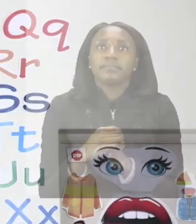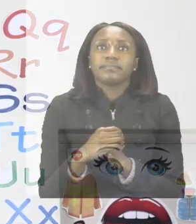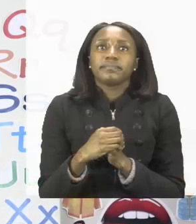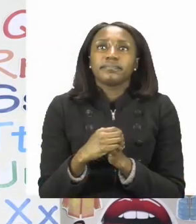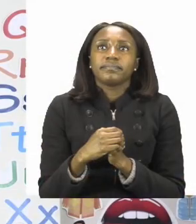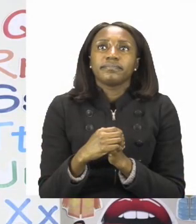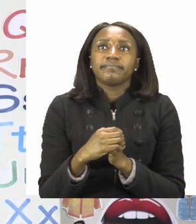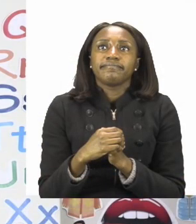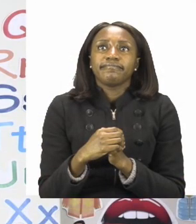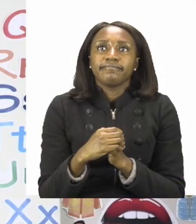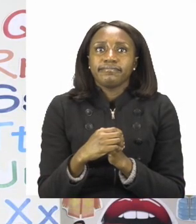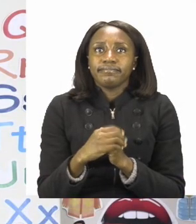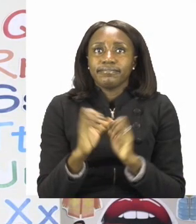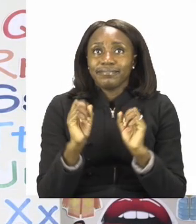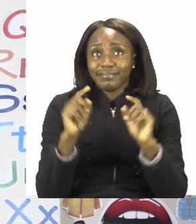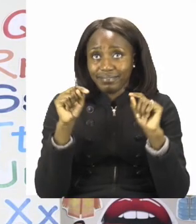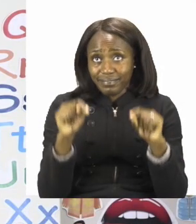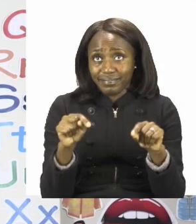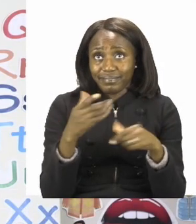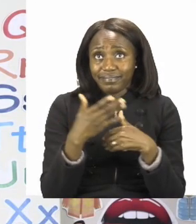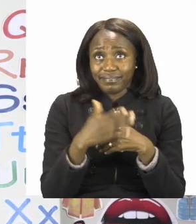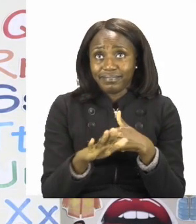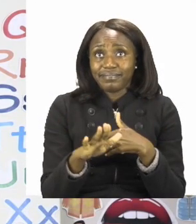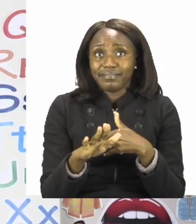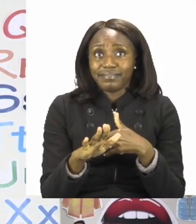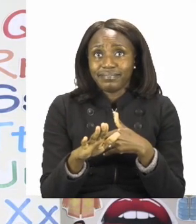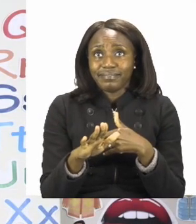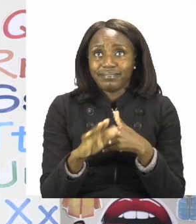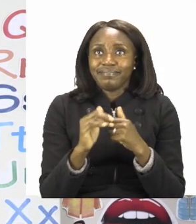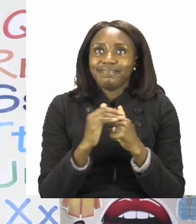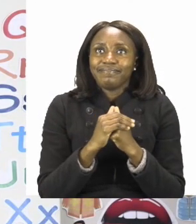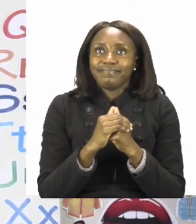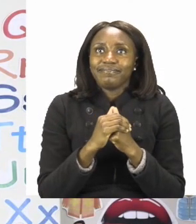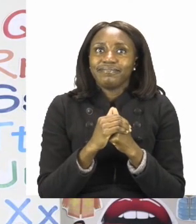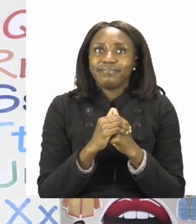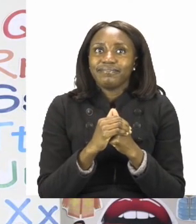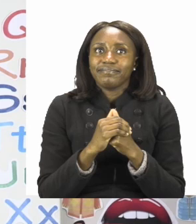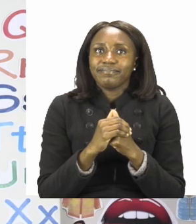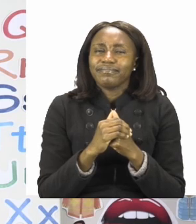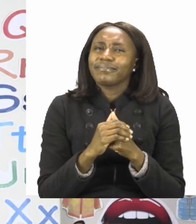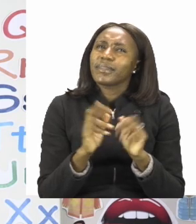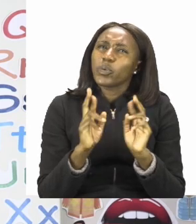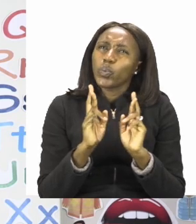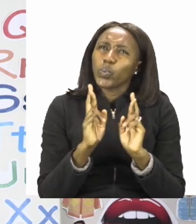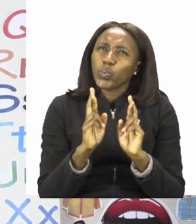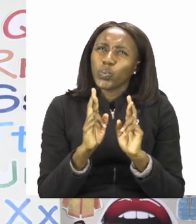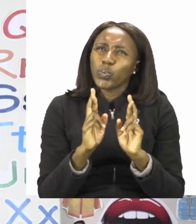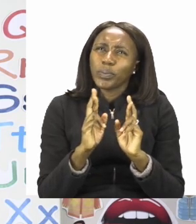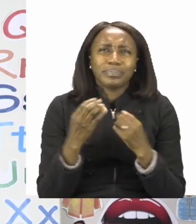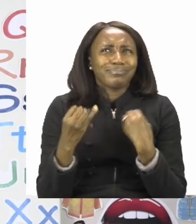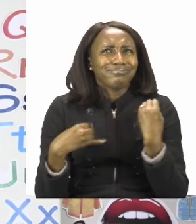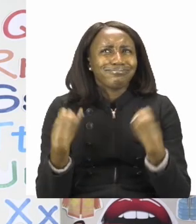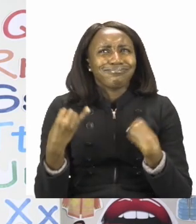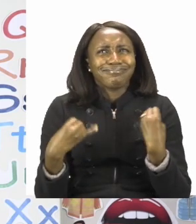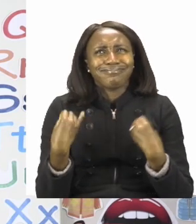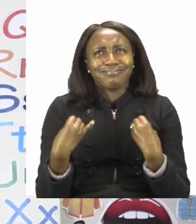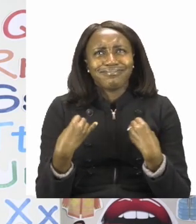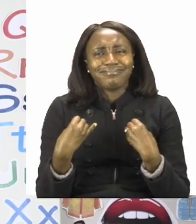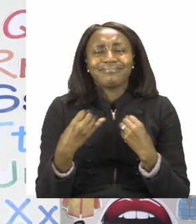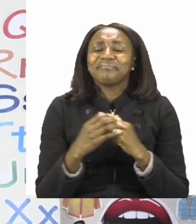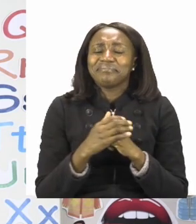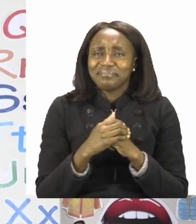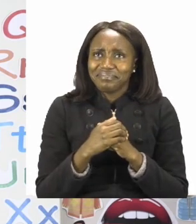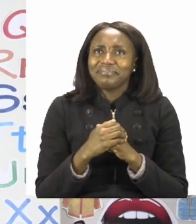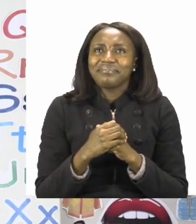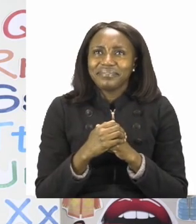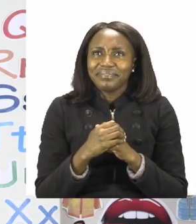Boys and girls, have now come to the end of our lesson and I hope you had fun. I know I did.